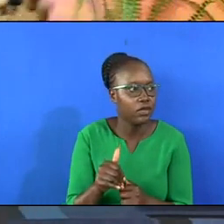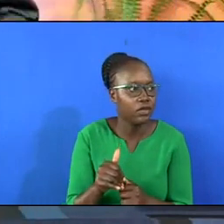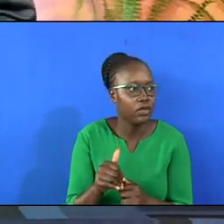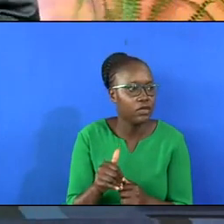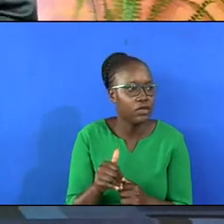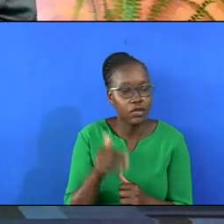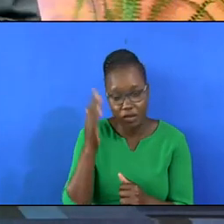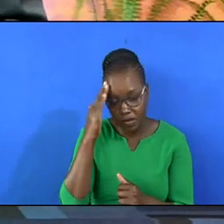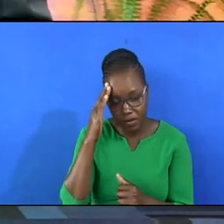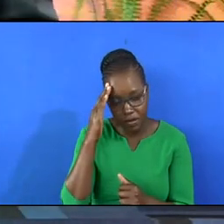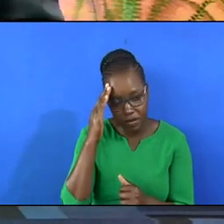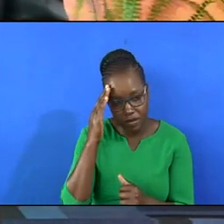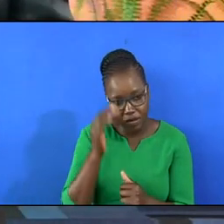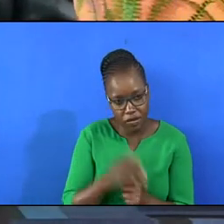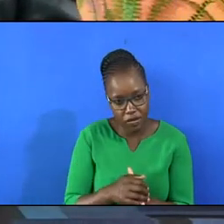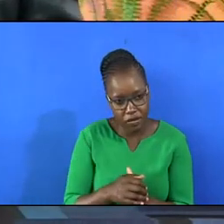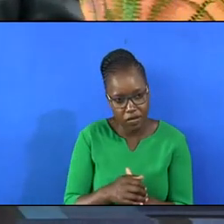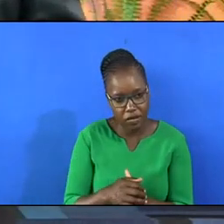Do you know